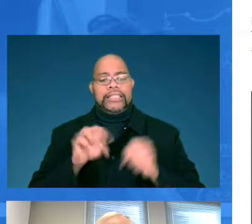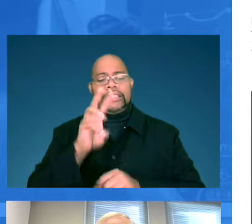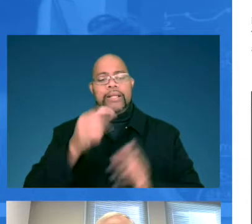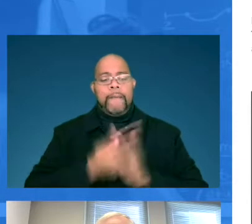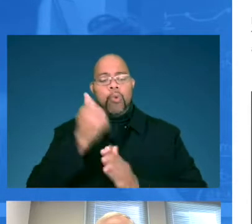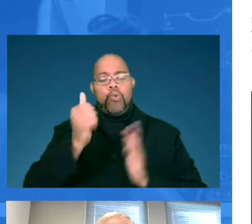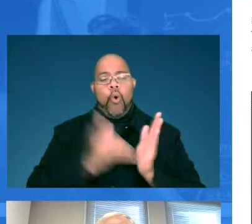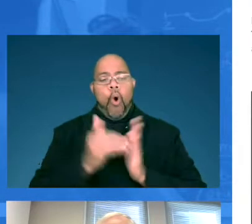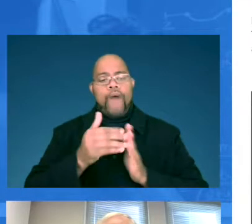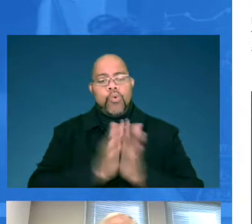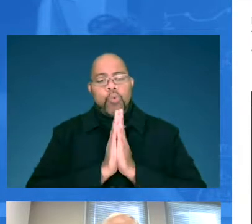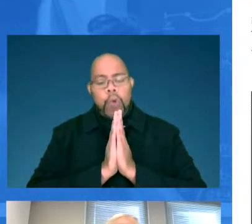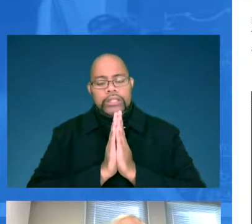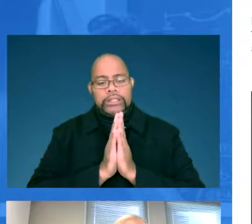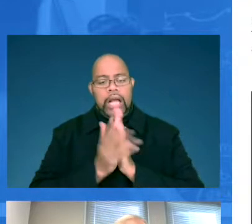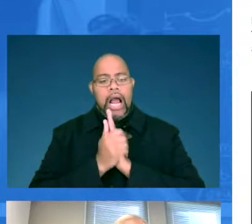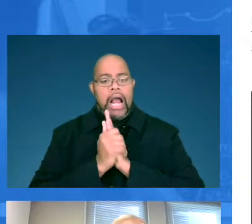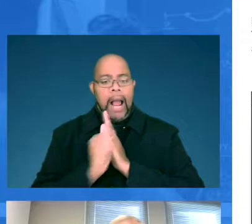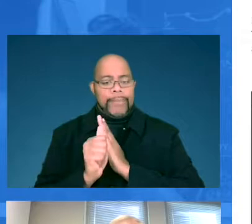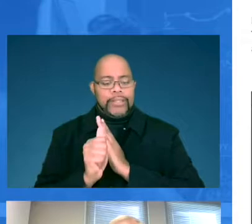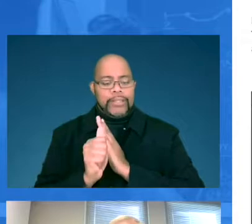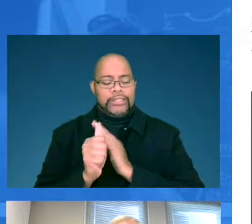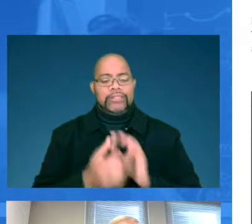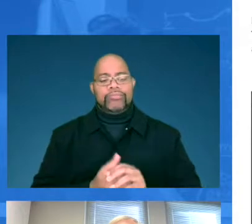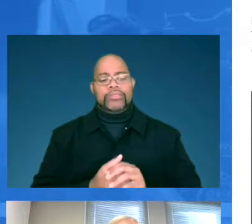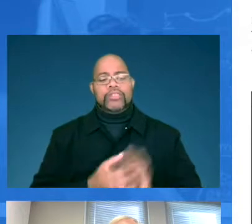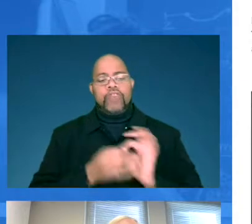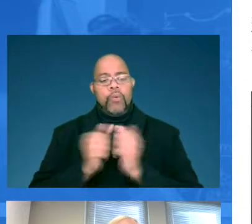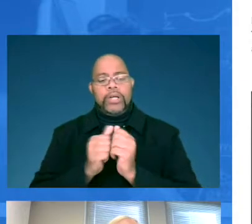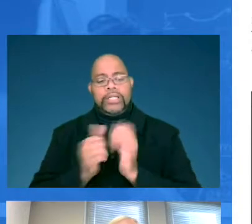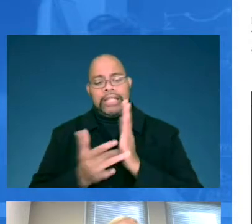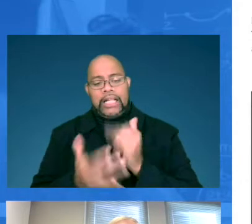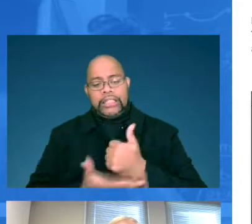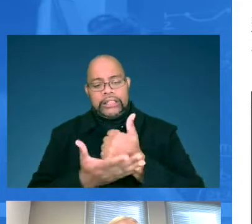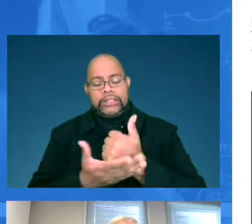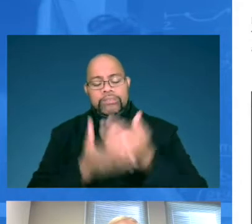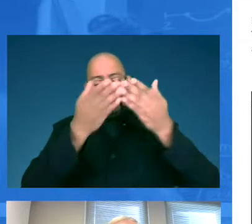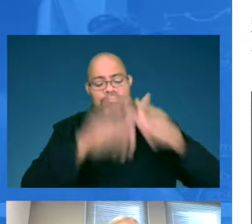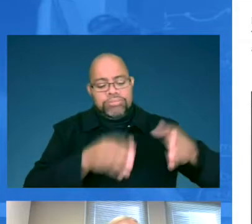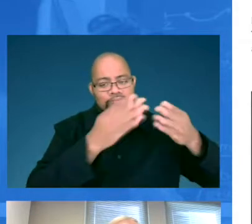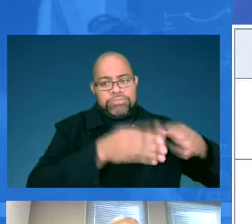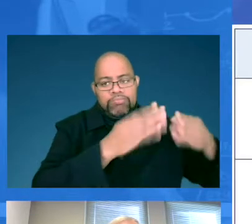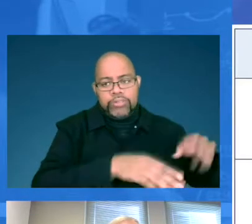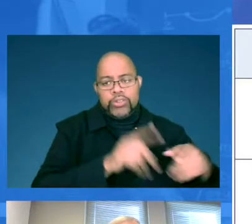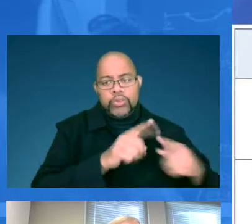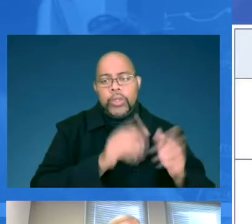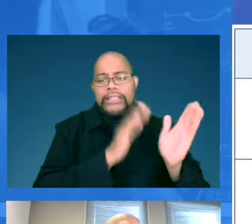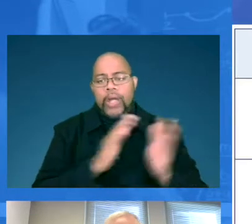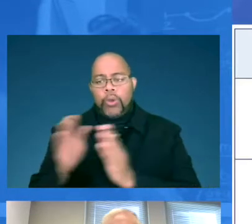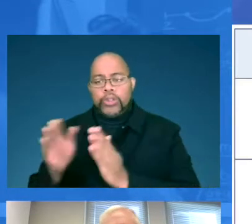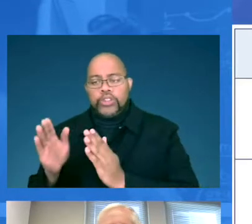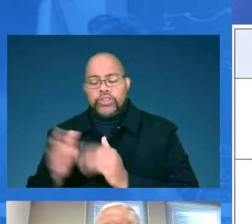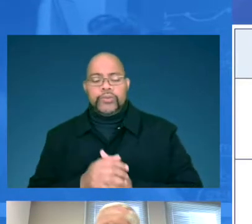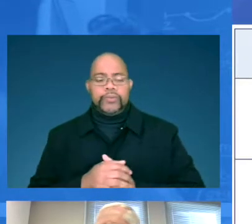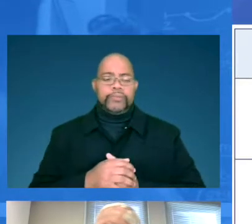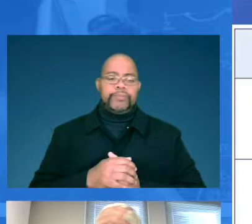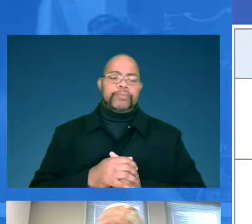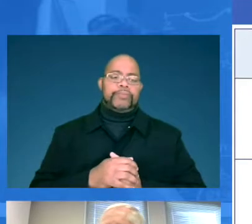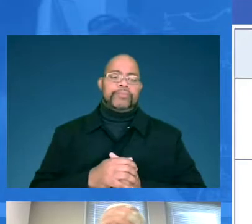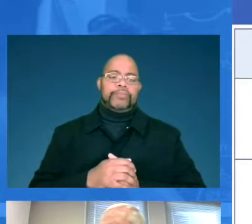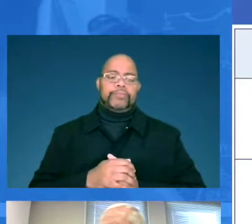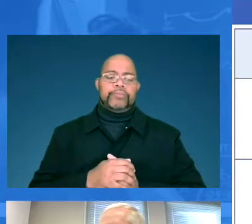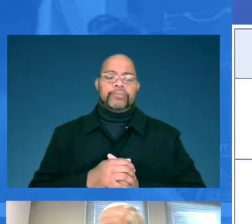competencies relative to technical systems, and breaks it down into a sequential framework. One of the